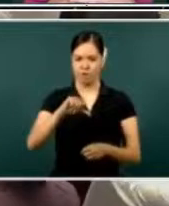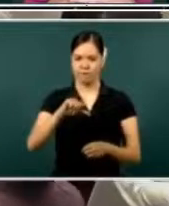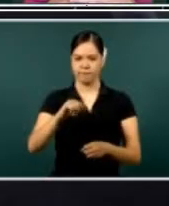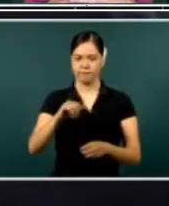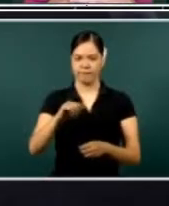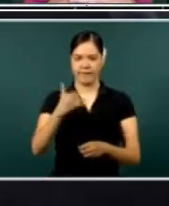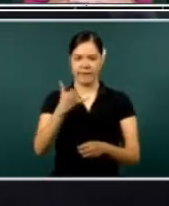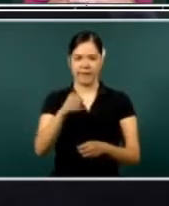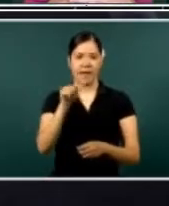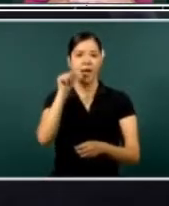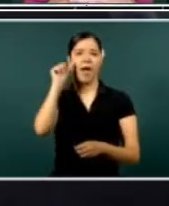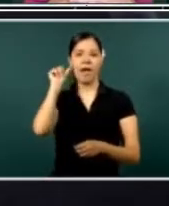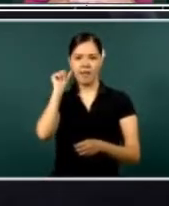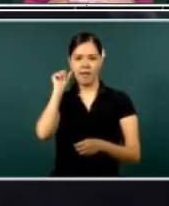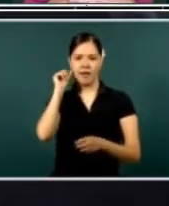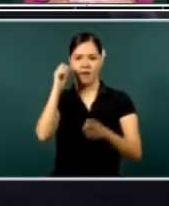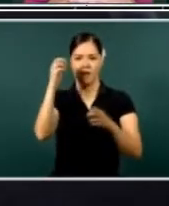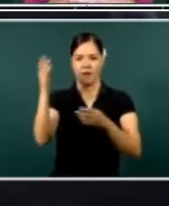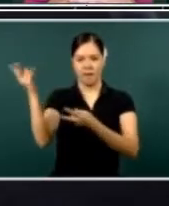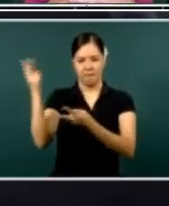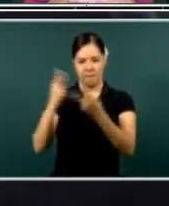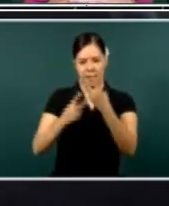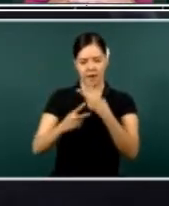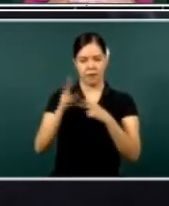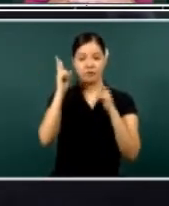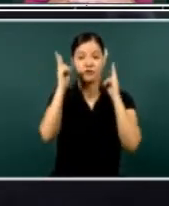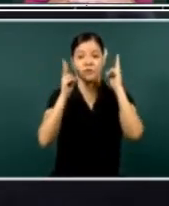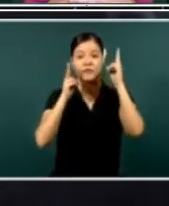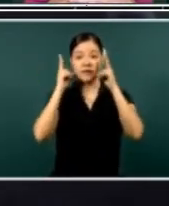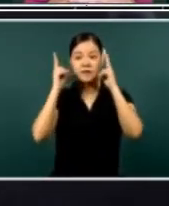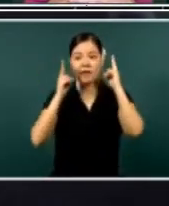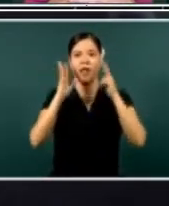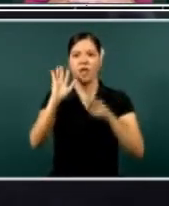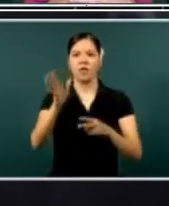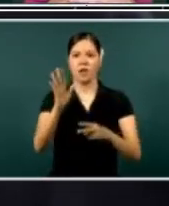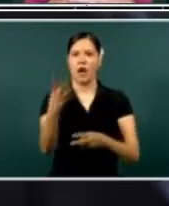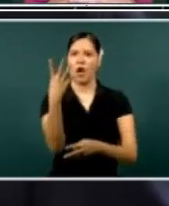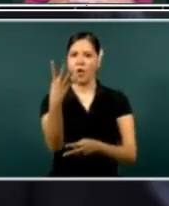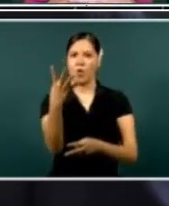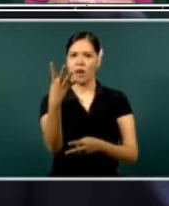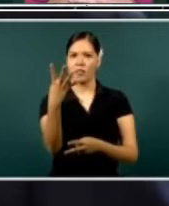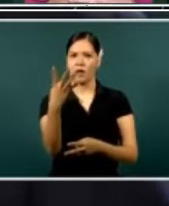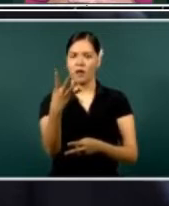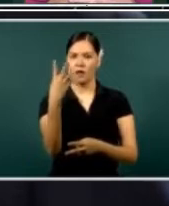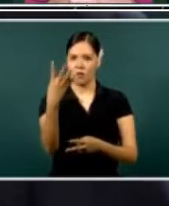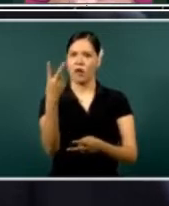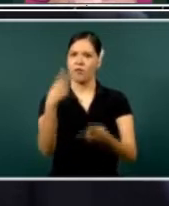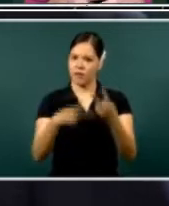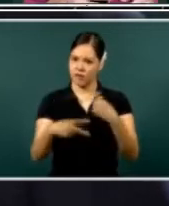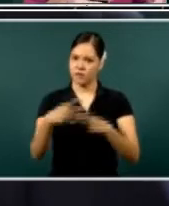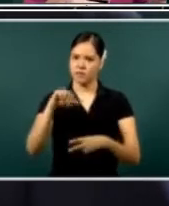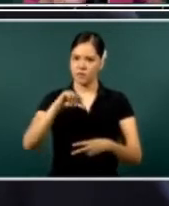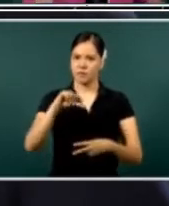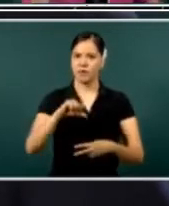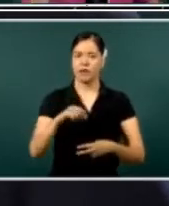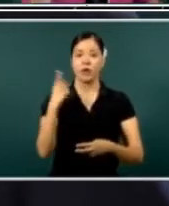yesterday. And it's the fourth occasion that I am in Durango